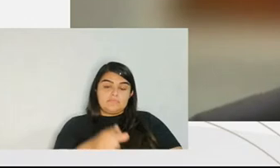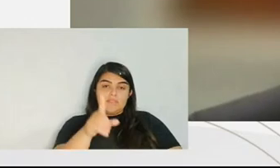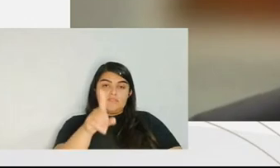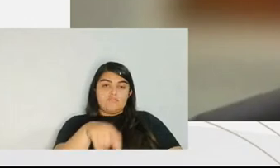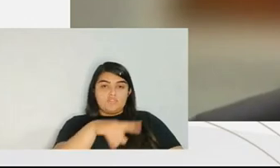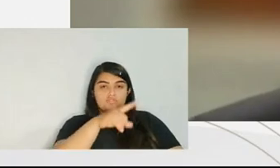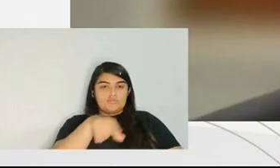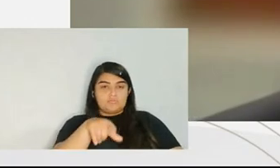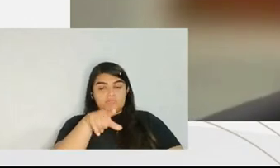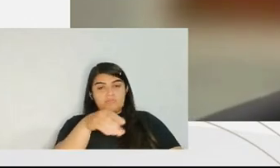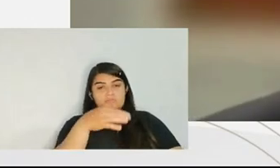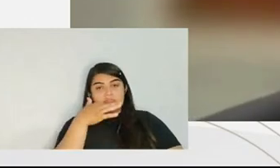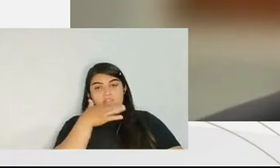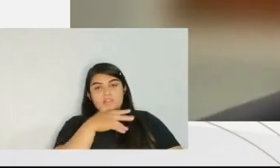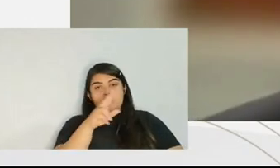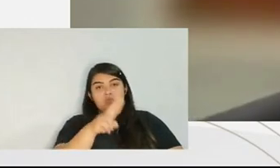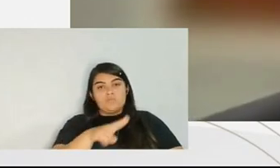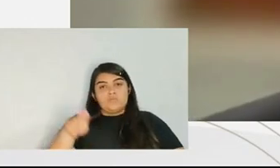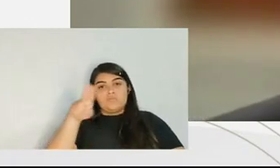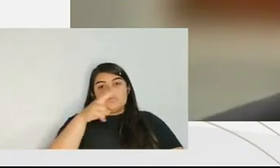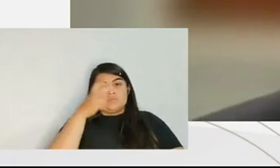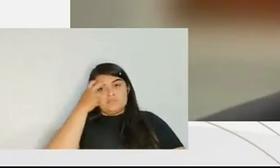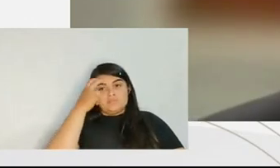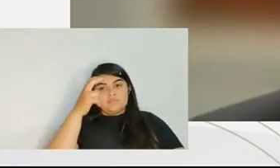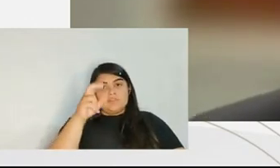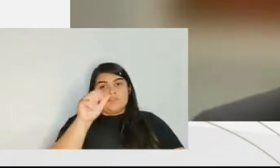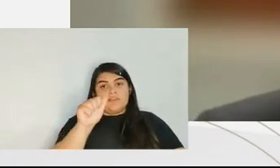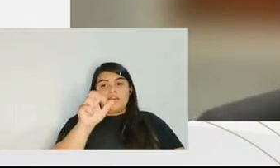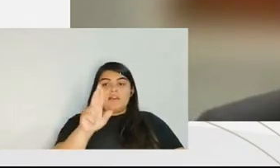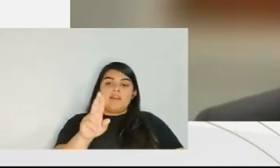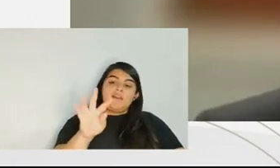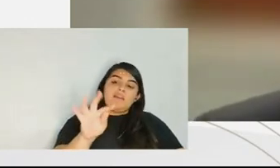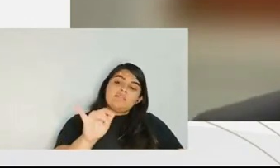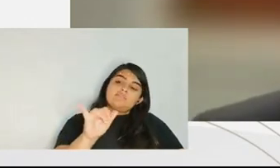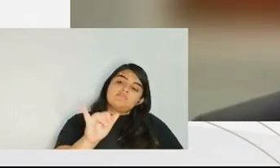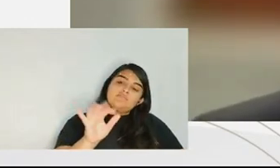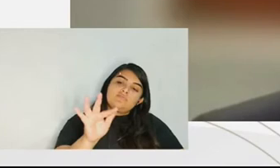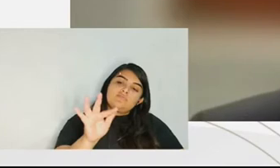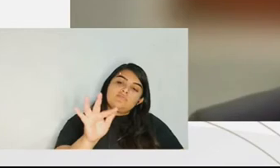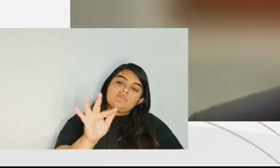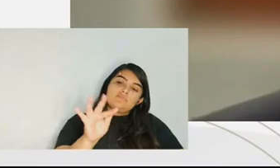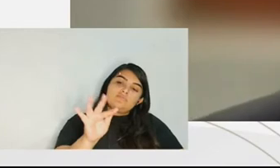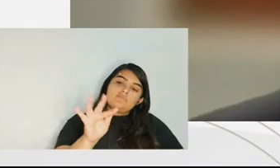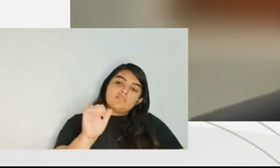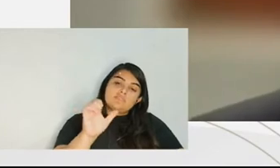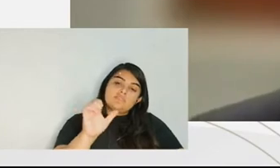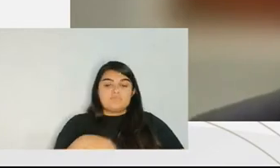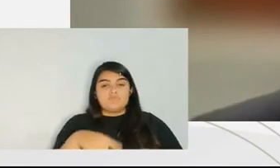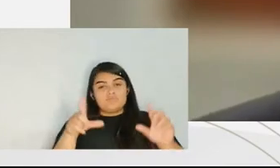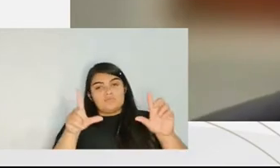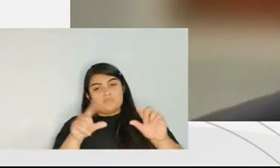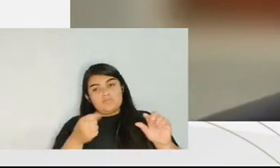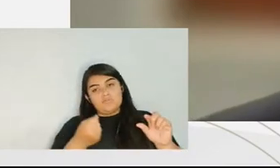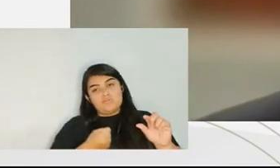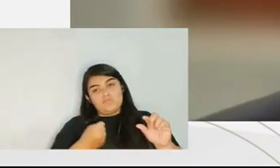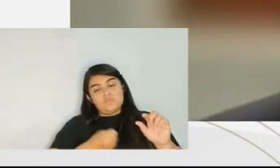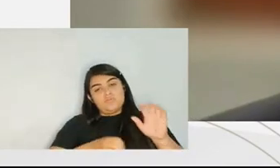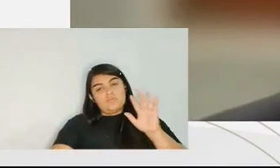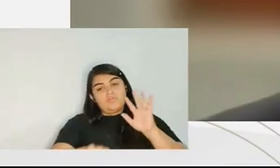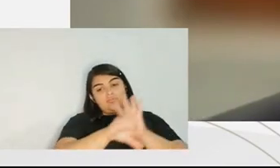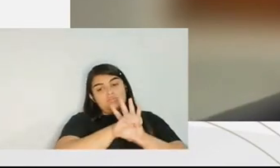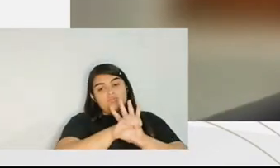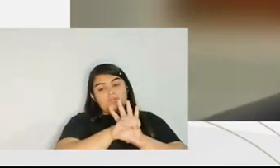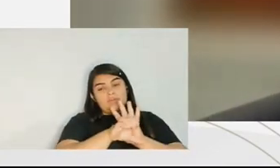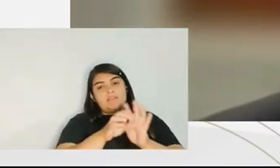which has been suspended and what does he think of the use of ai as a tool